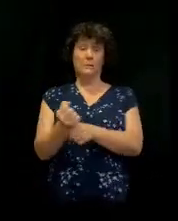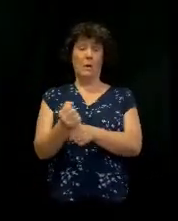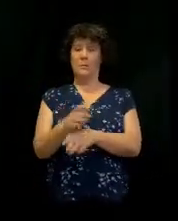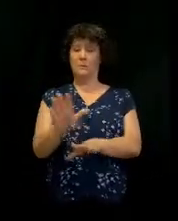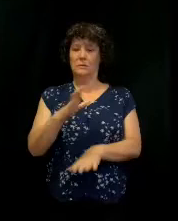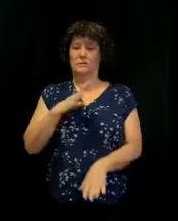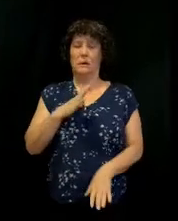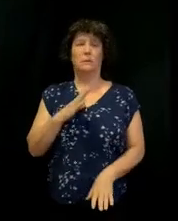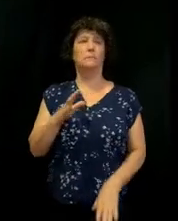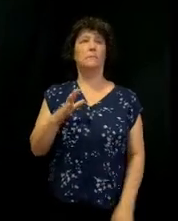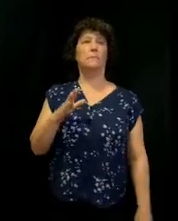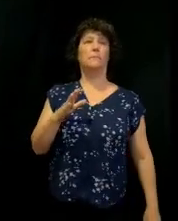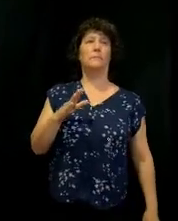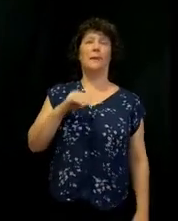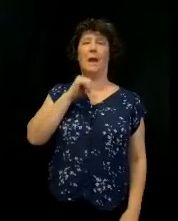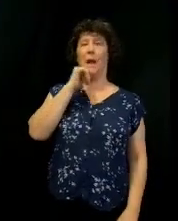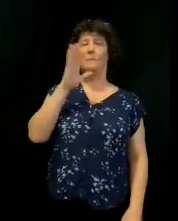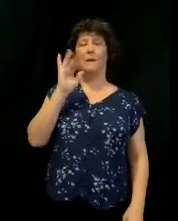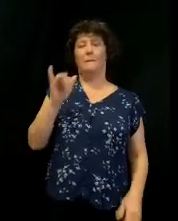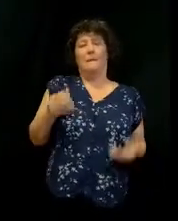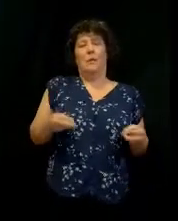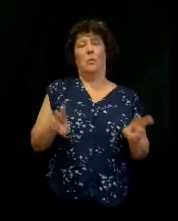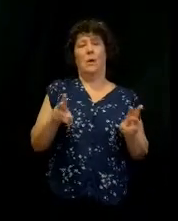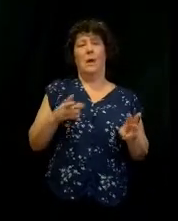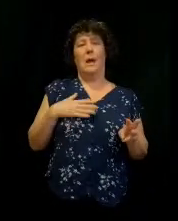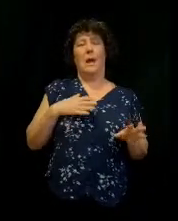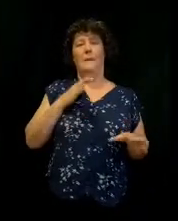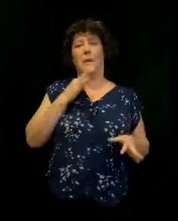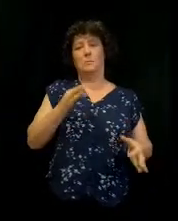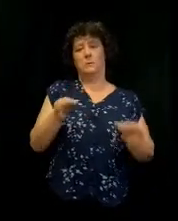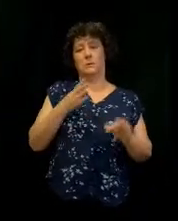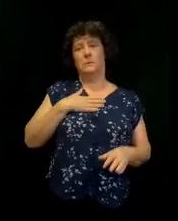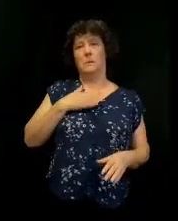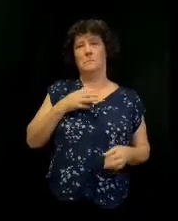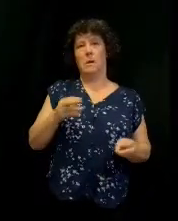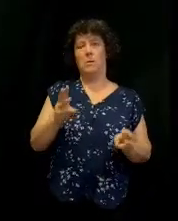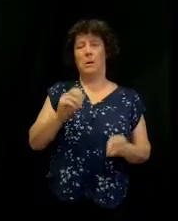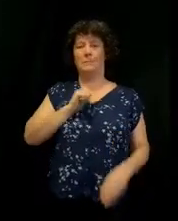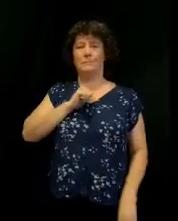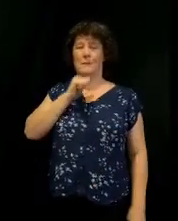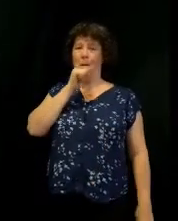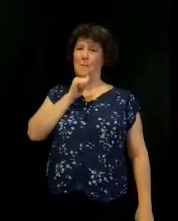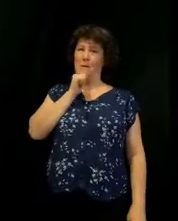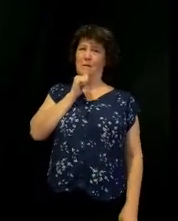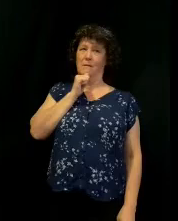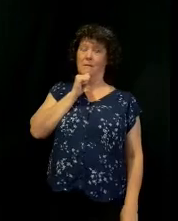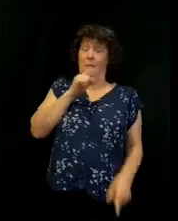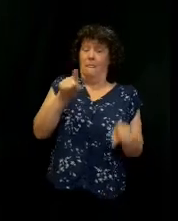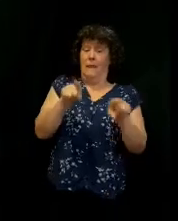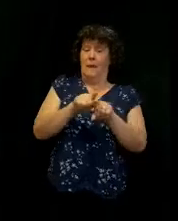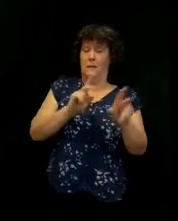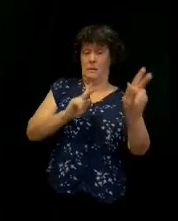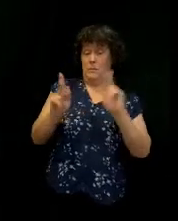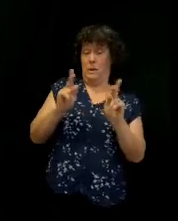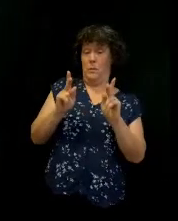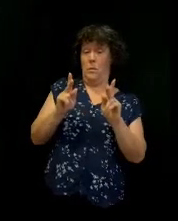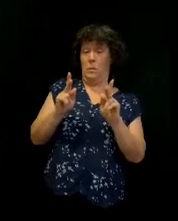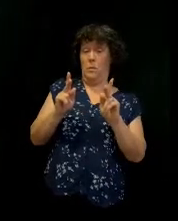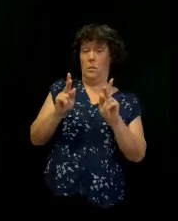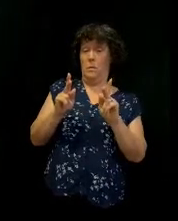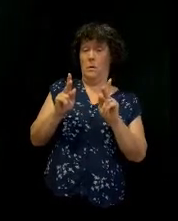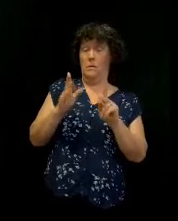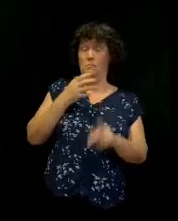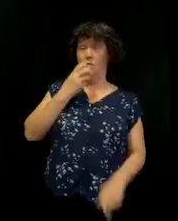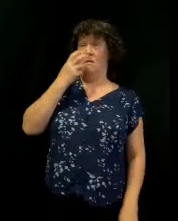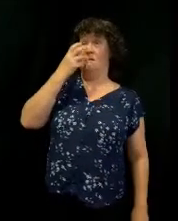Well, I don't. I'm just not that way. I don't really express myself. Time out. it's just the same people that say that, that yell from a guy throwing a